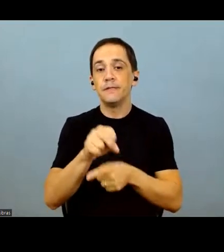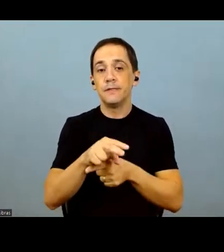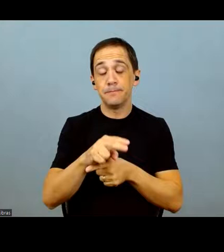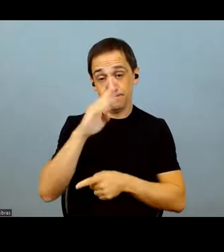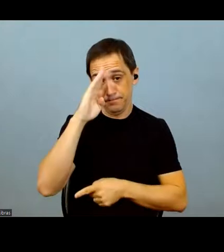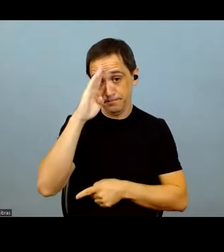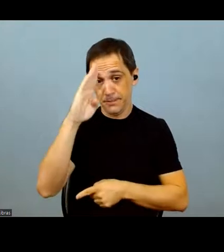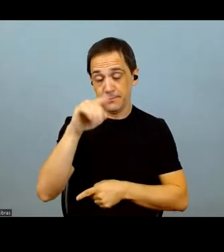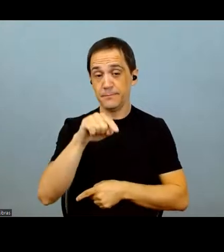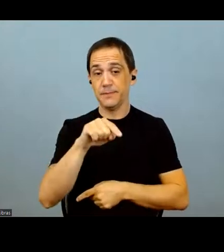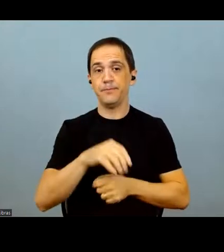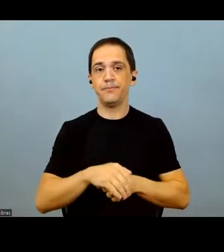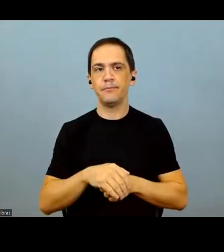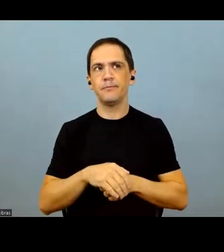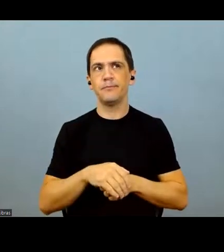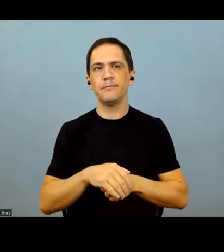inputs.